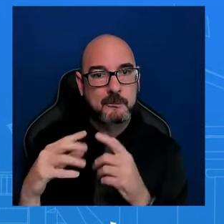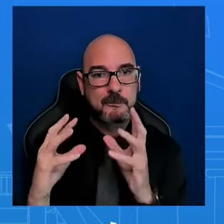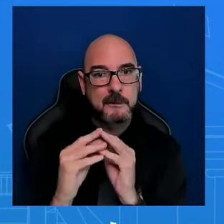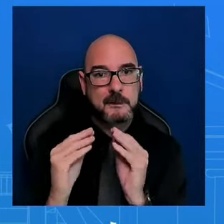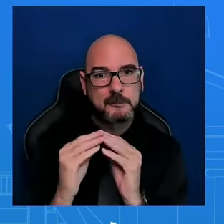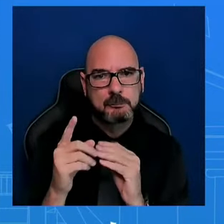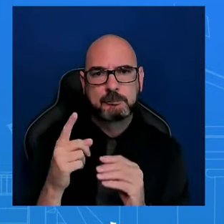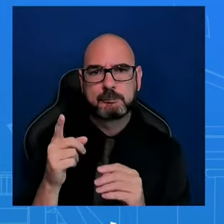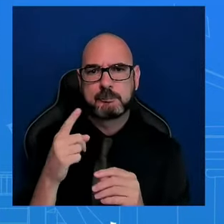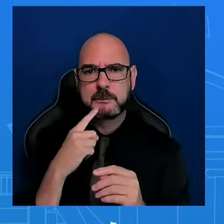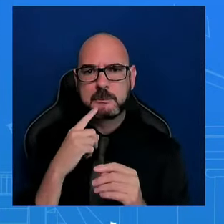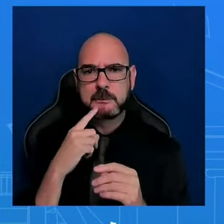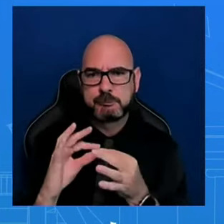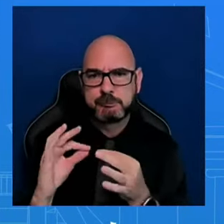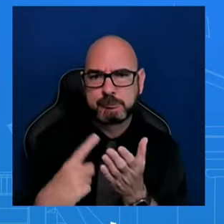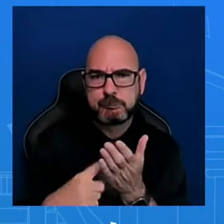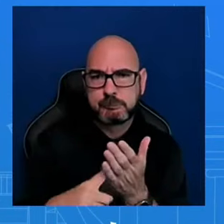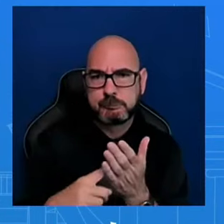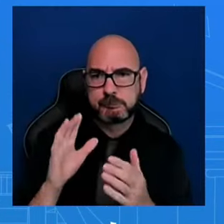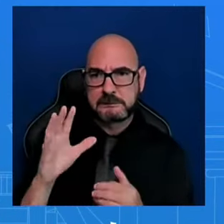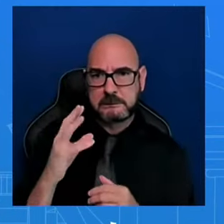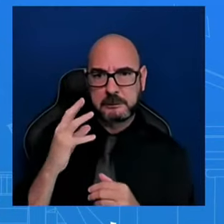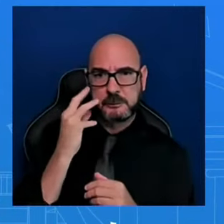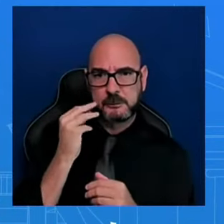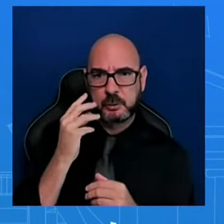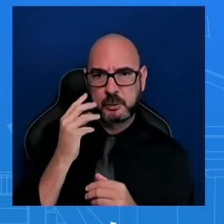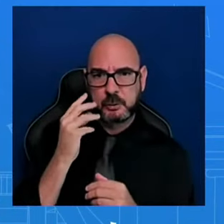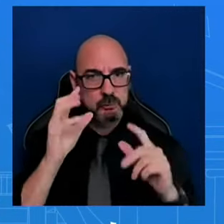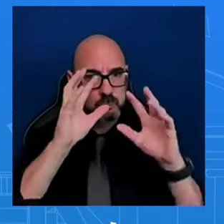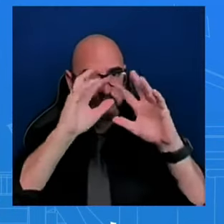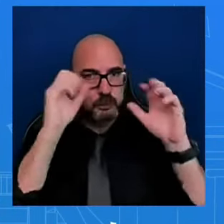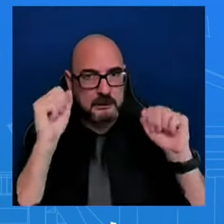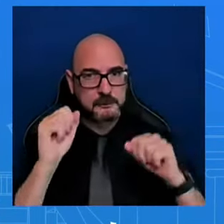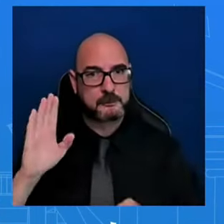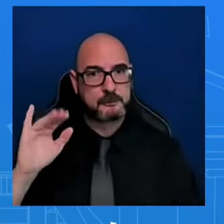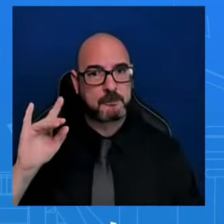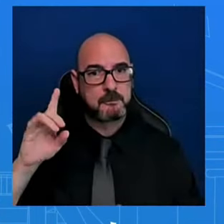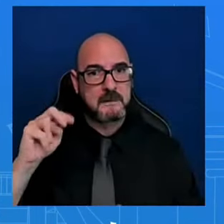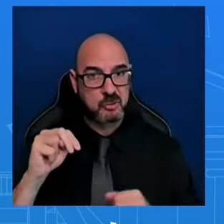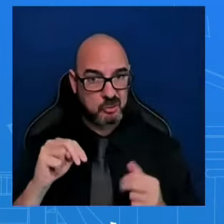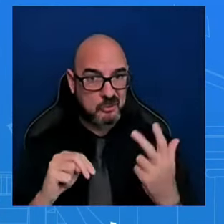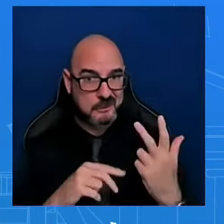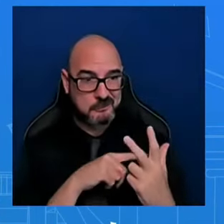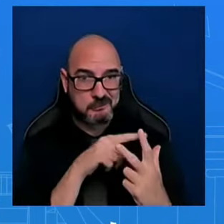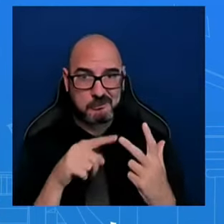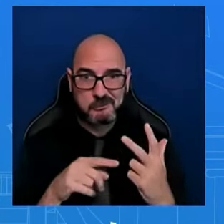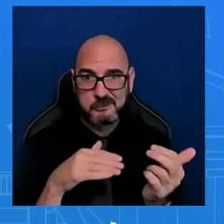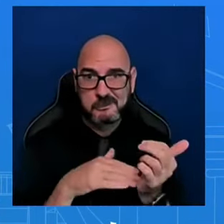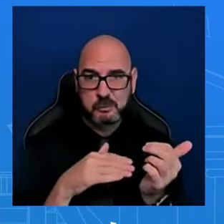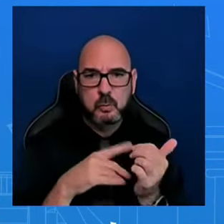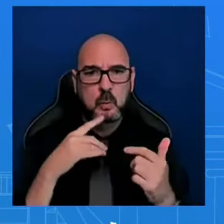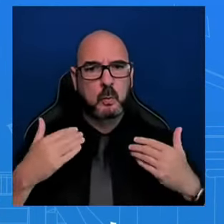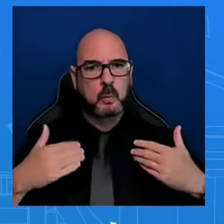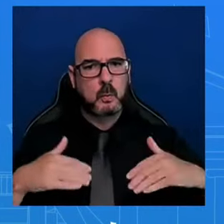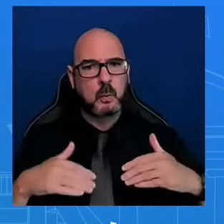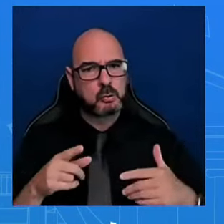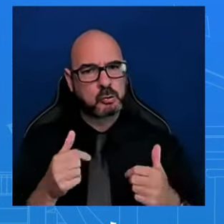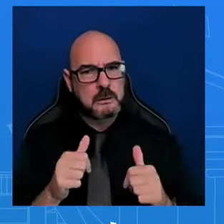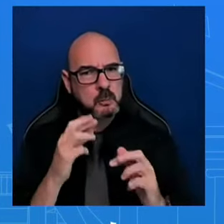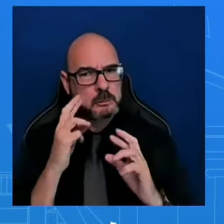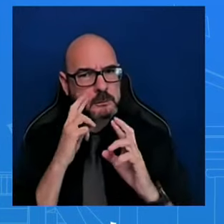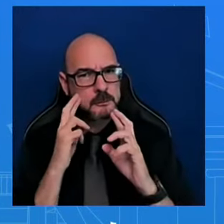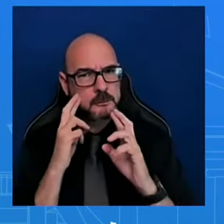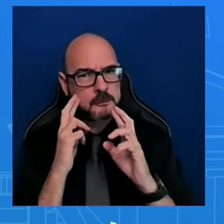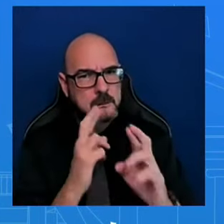with President Biden. And so we can say that there were three doctors. We're trying to be really respectful and keeping the privacy of those who are attending